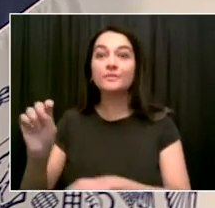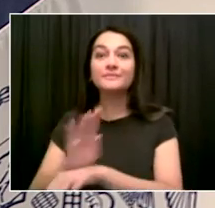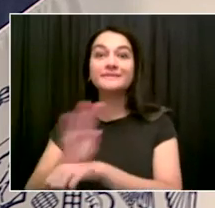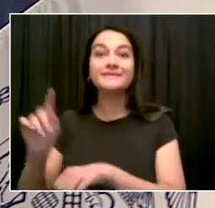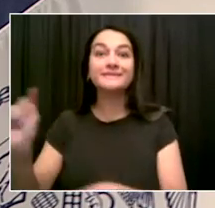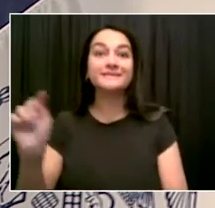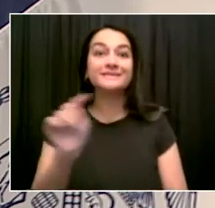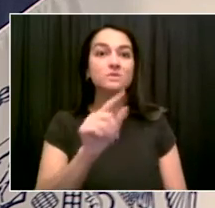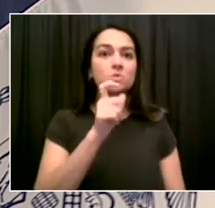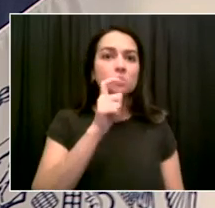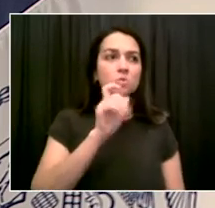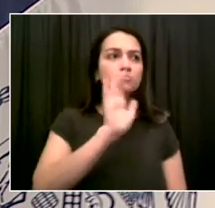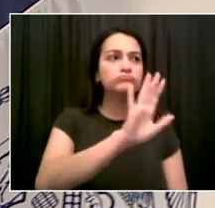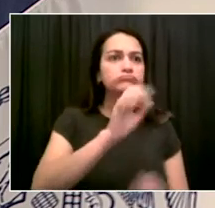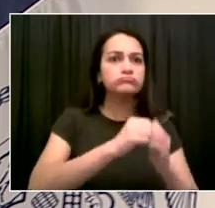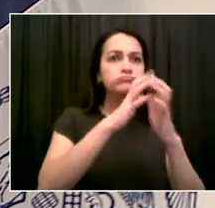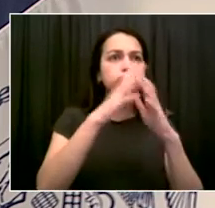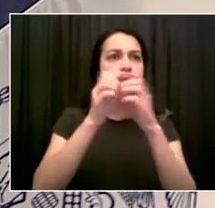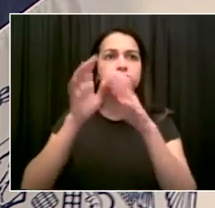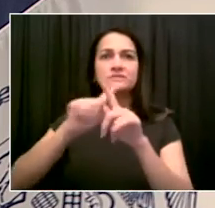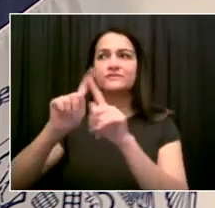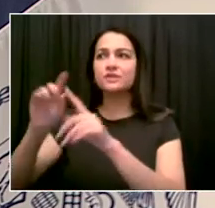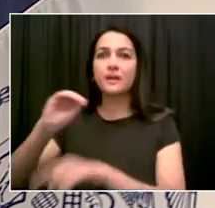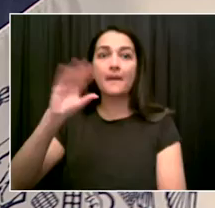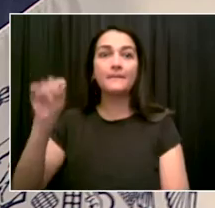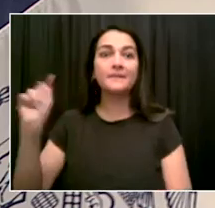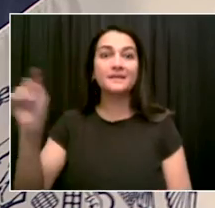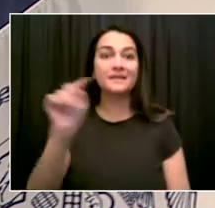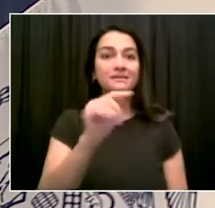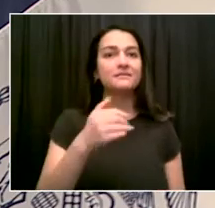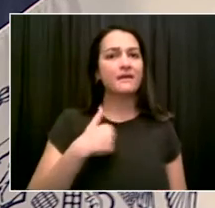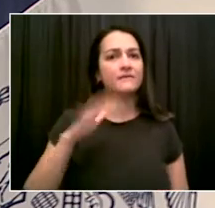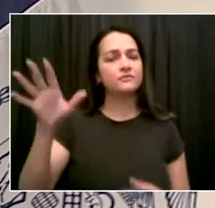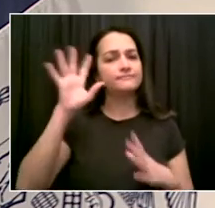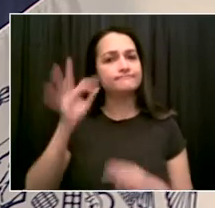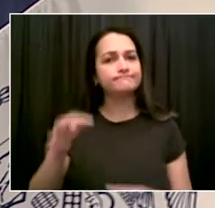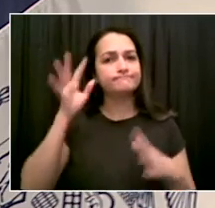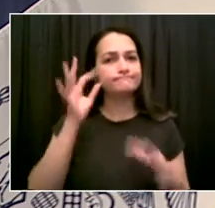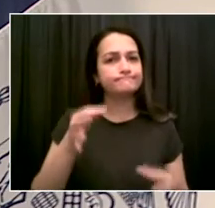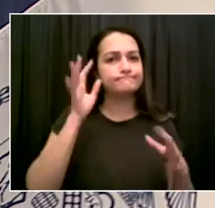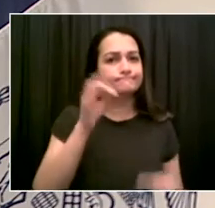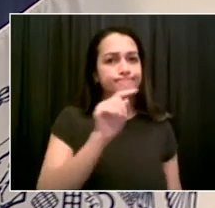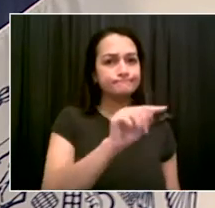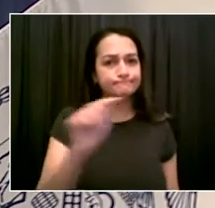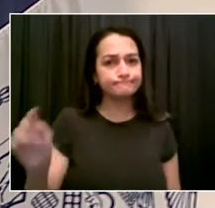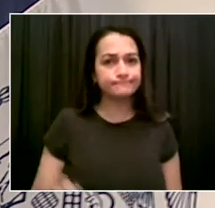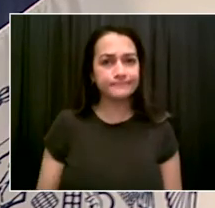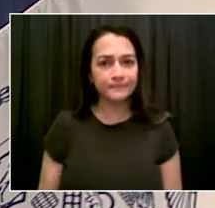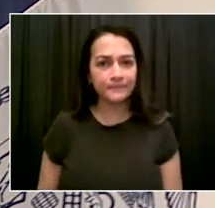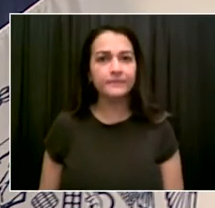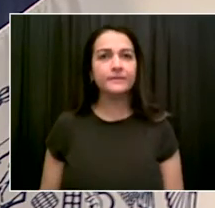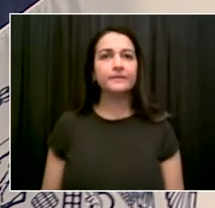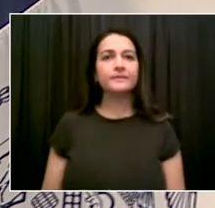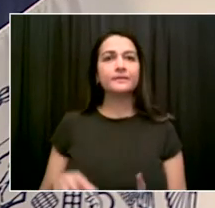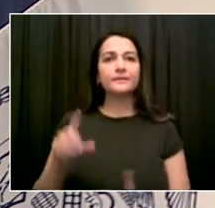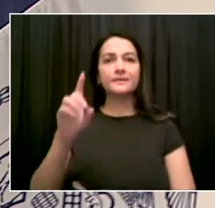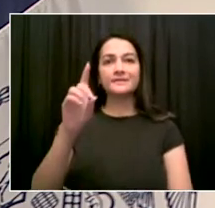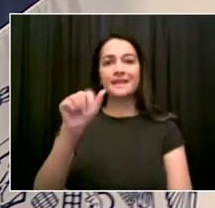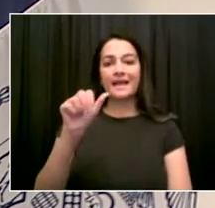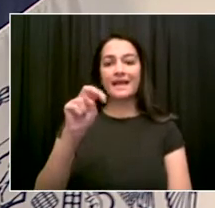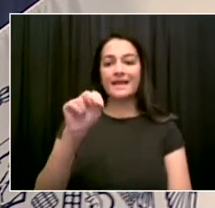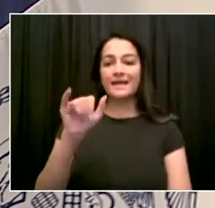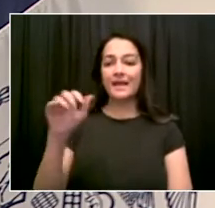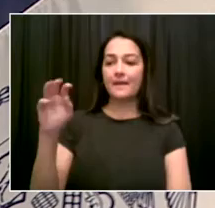entrepreneur, Danny Meyer, for the announcement he made regarding his restaurants. I want to thank Equinox and SoulCycle